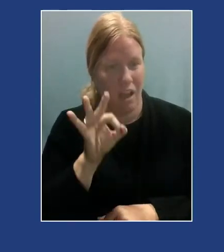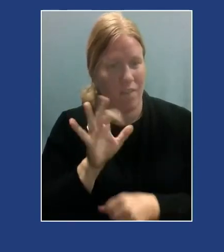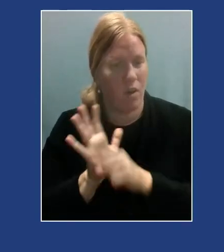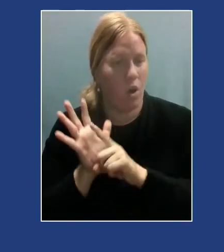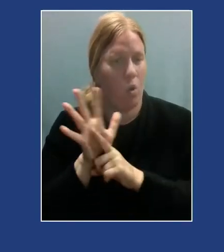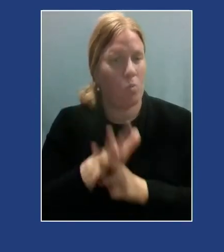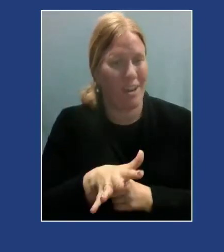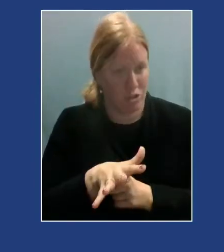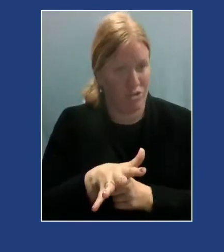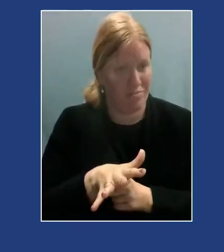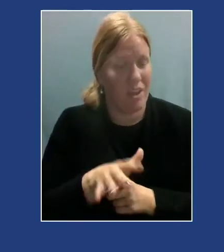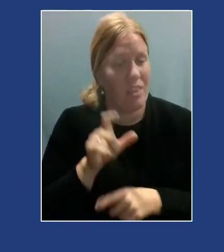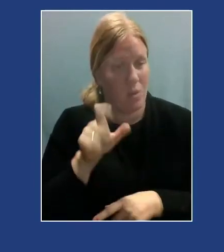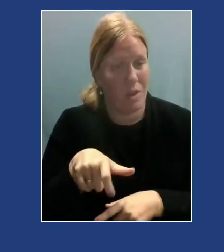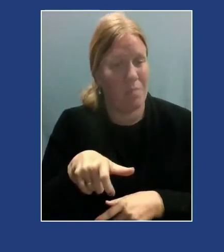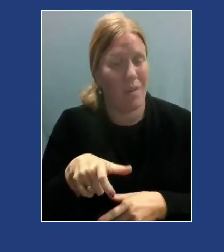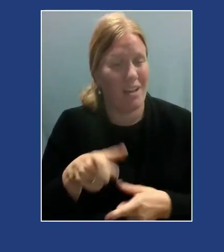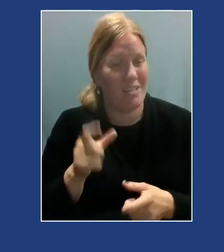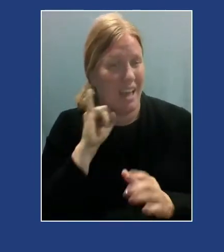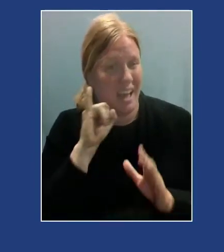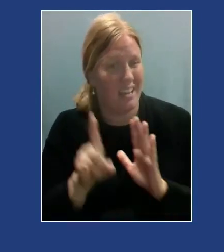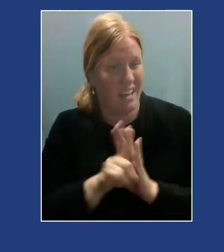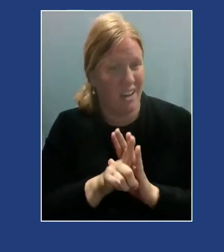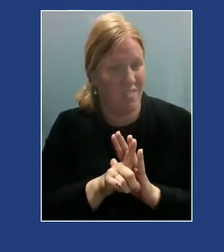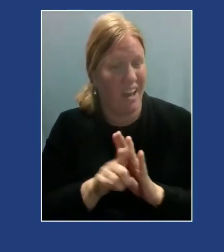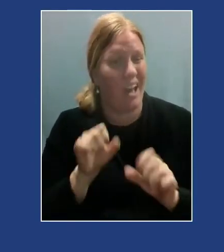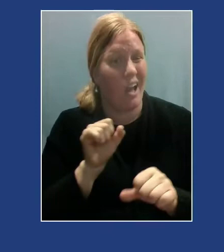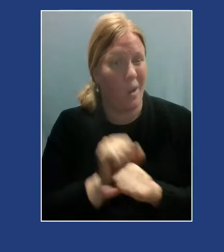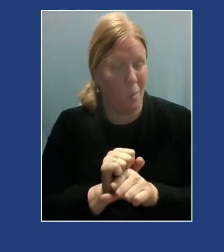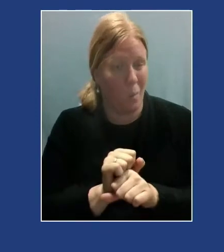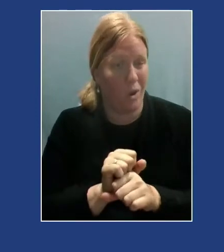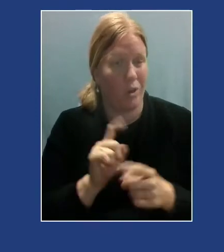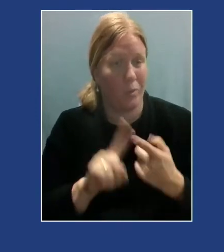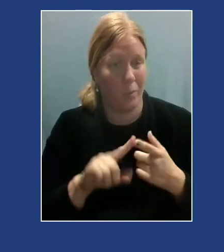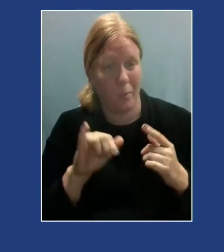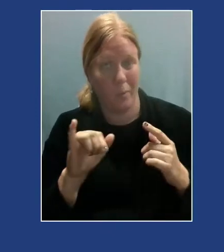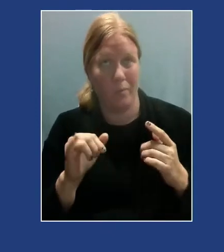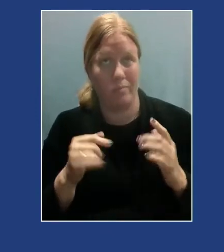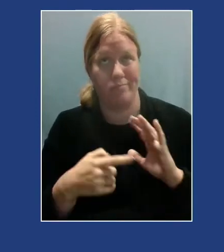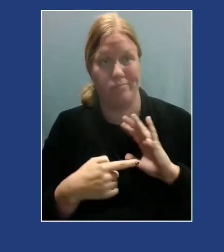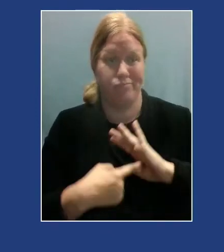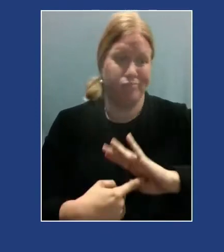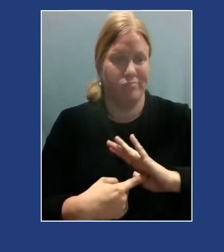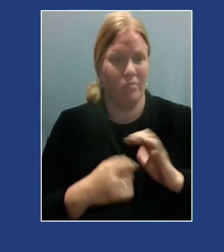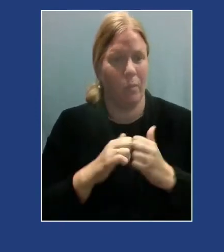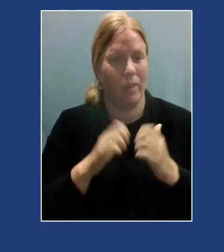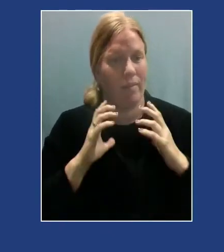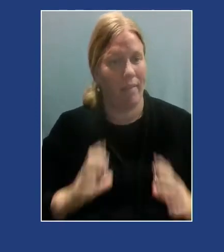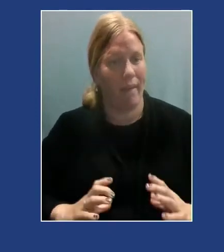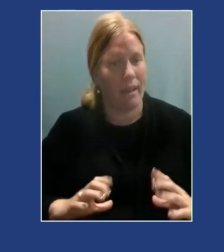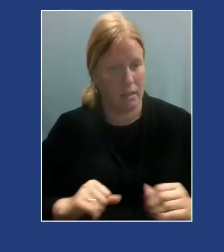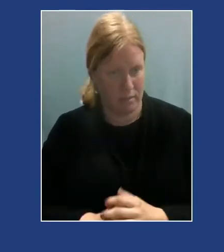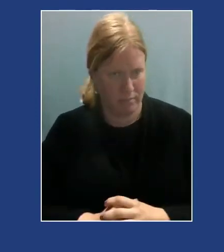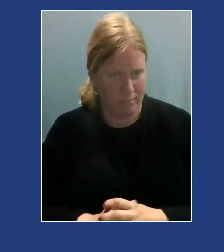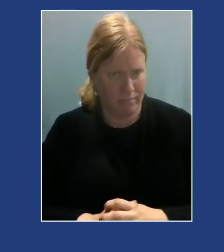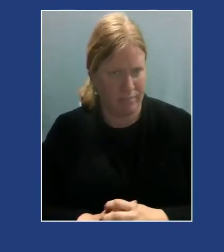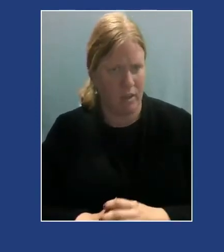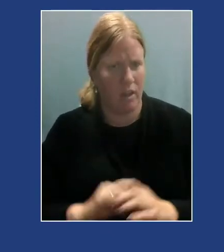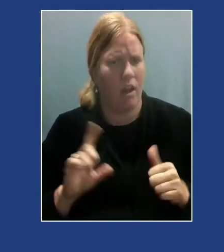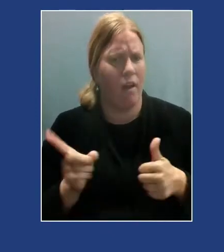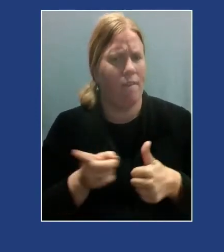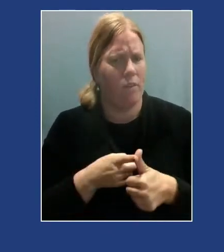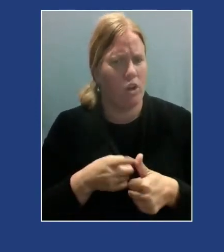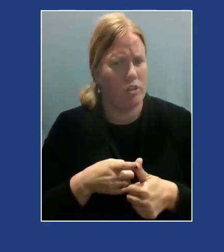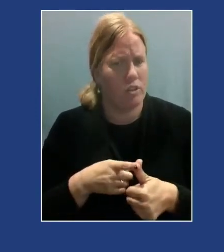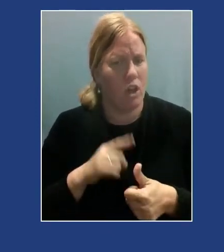identify and work to address in the work we're doing with clients. The first is that there is cultural imperialism. And